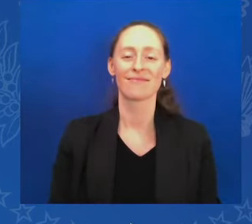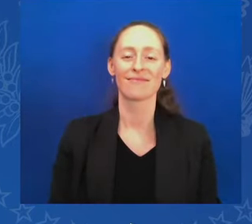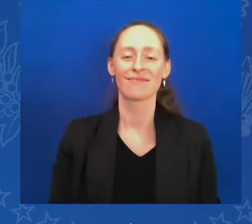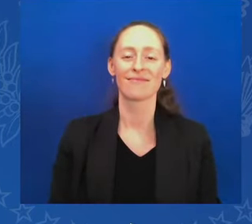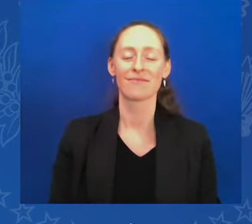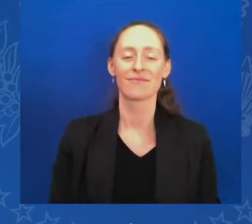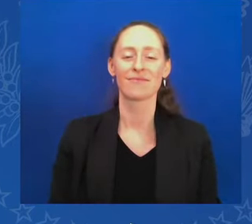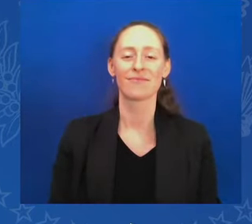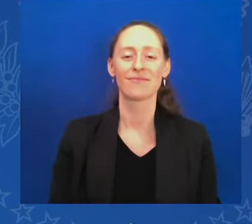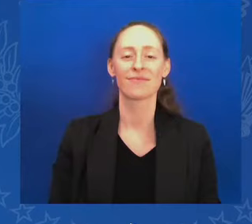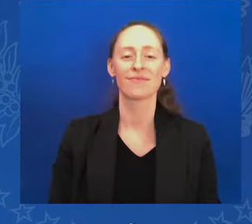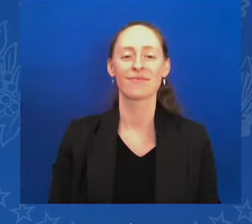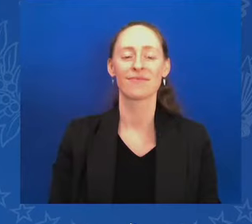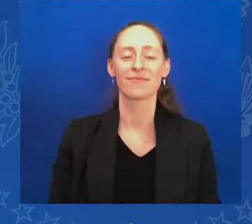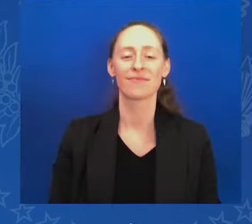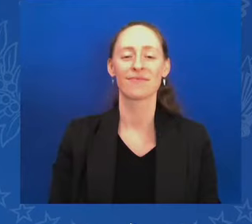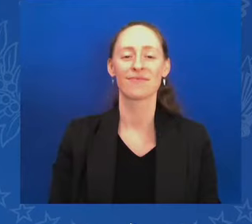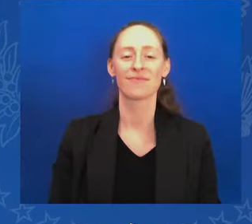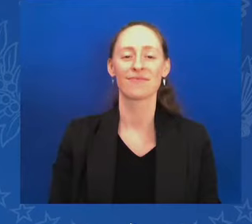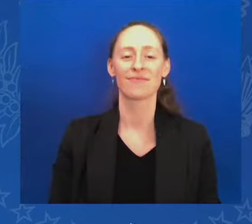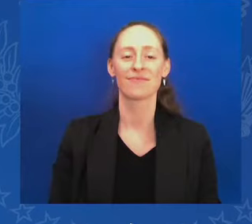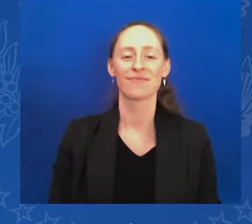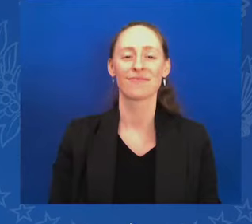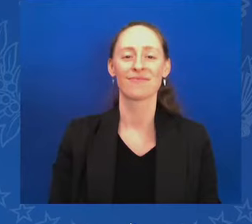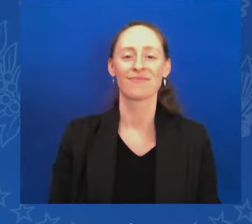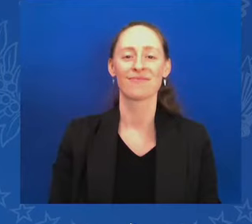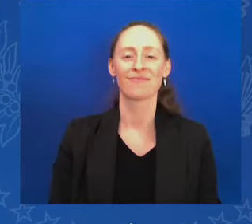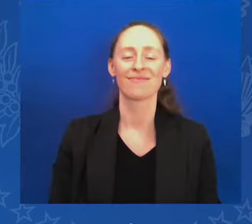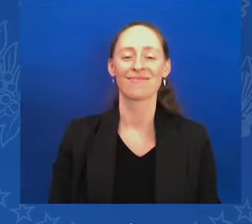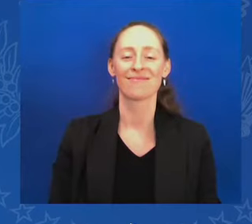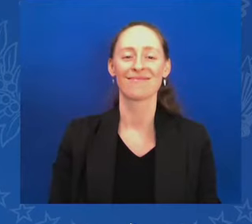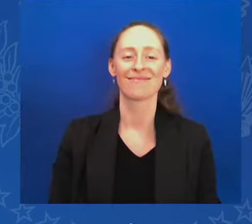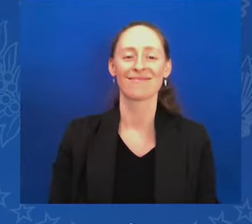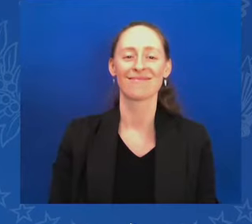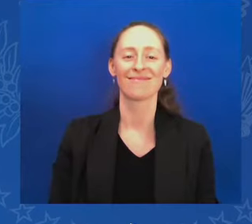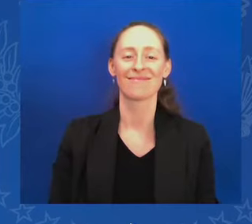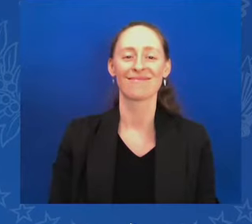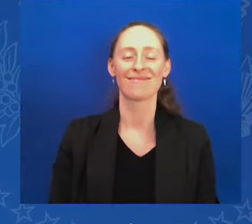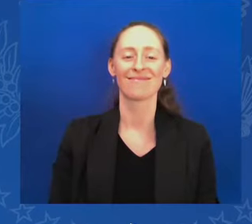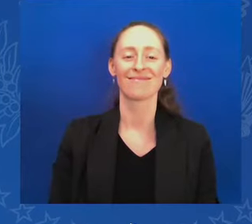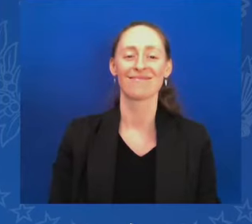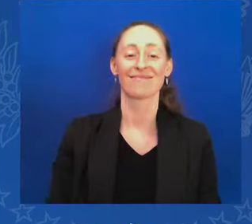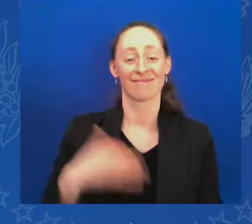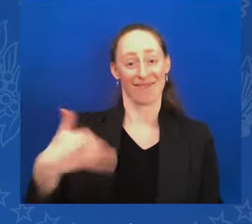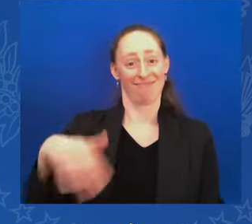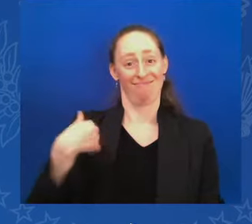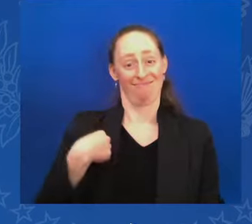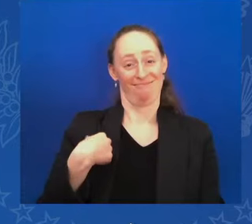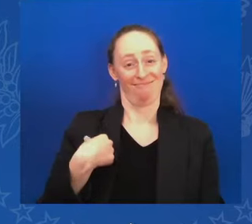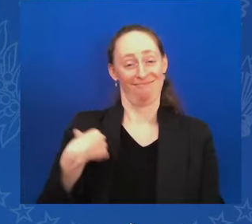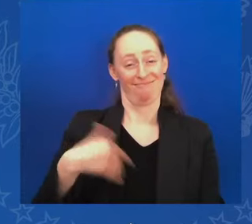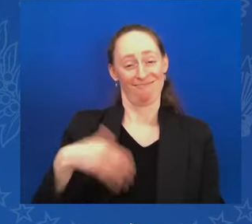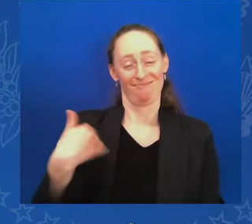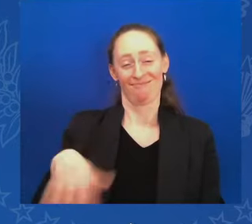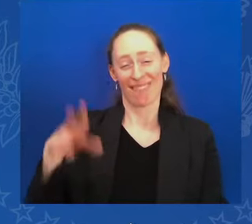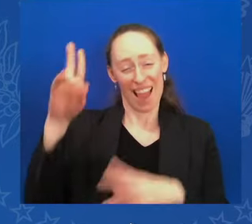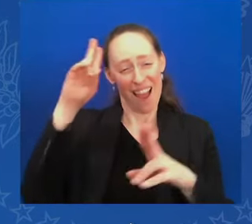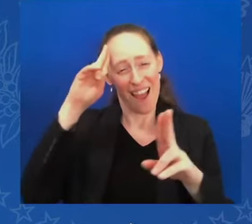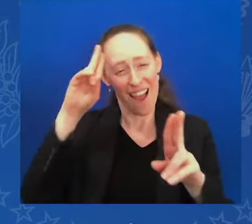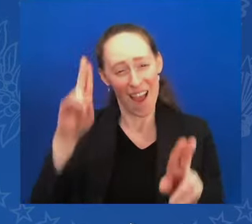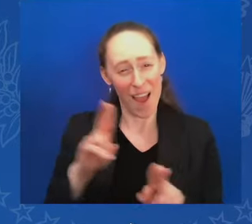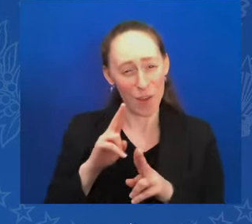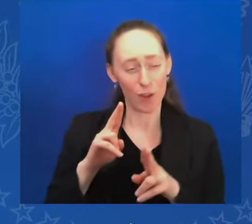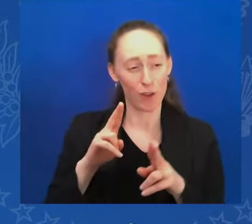Now, it is my incredible honor and privilege to present to all of you